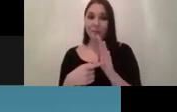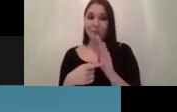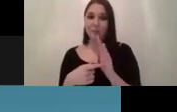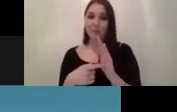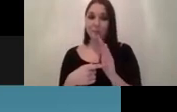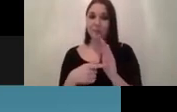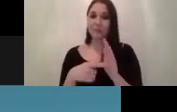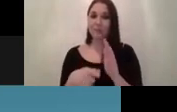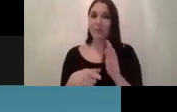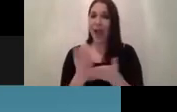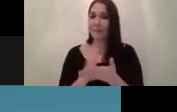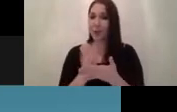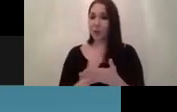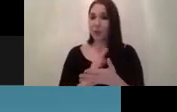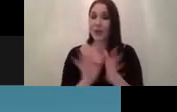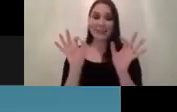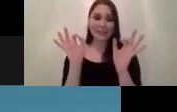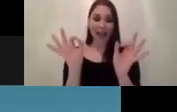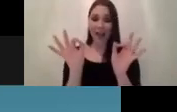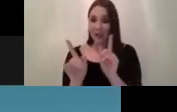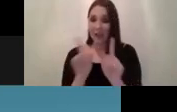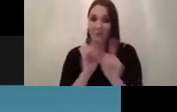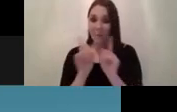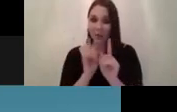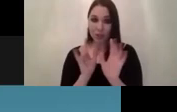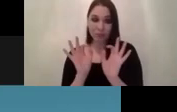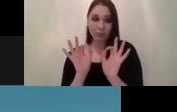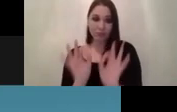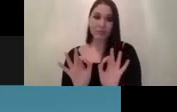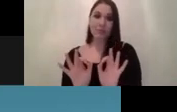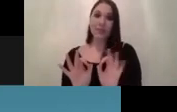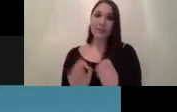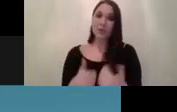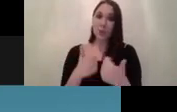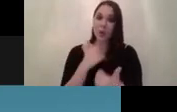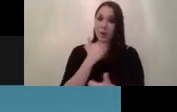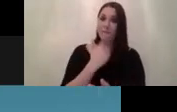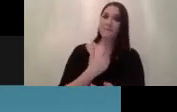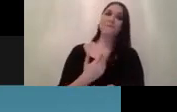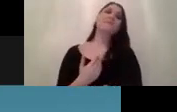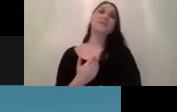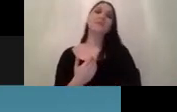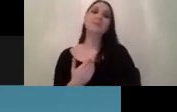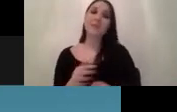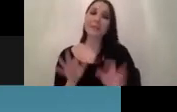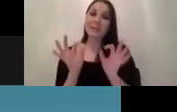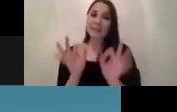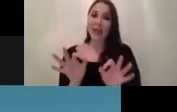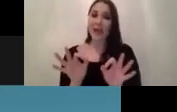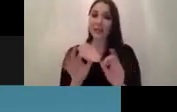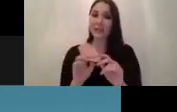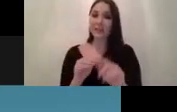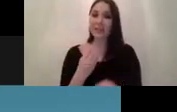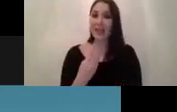how exact the information has to be if a rough indication is is good enough or if it has to be exactly i don't know 95